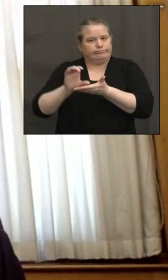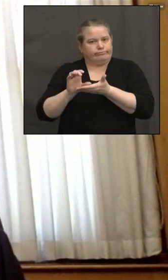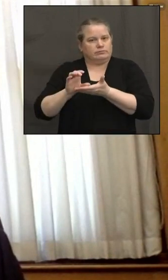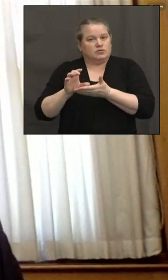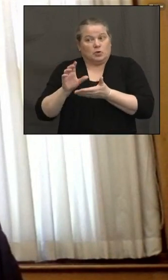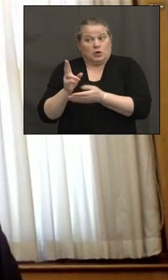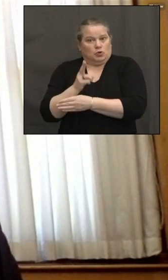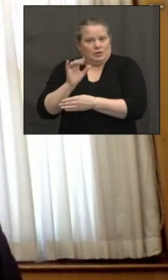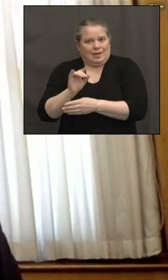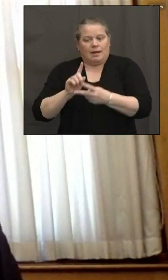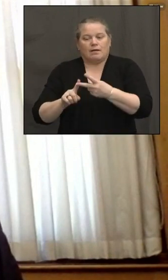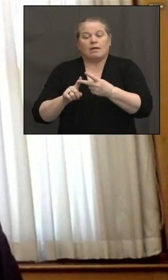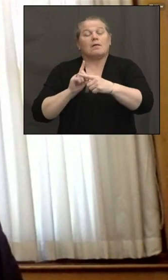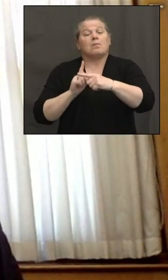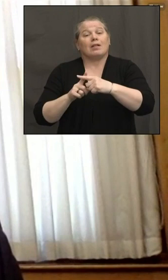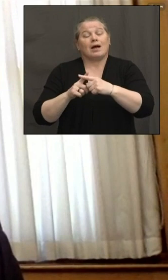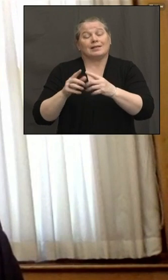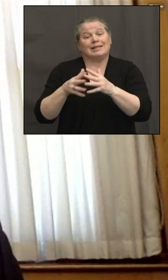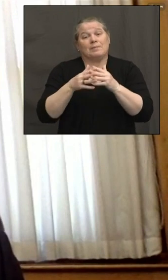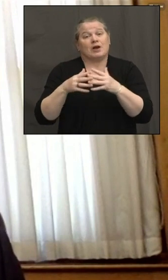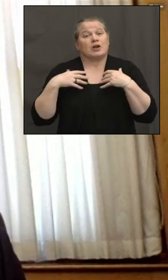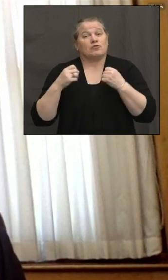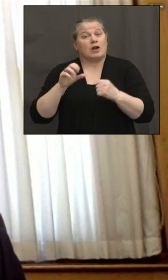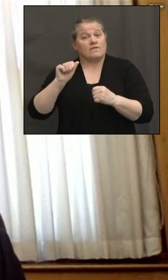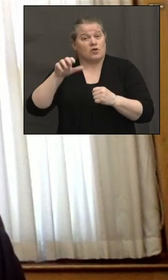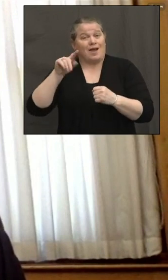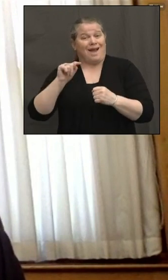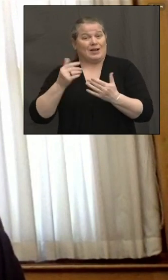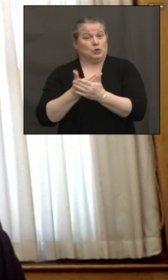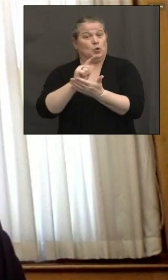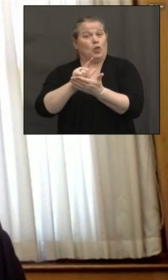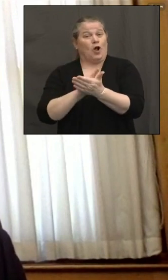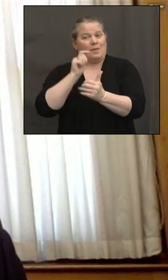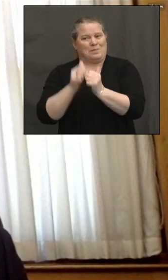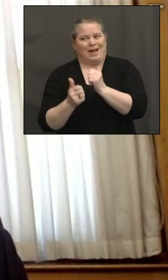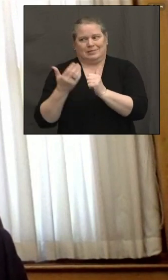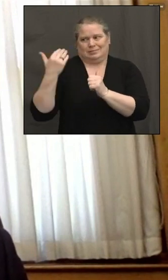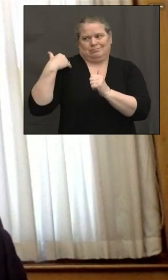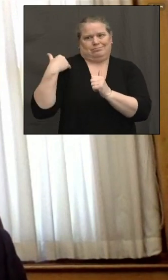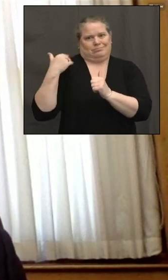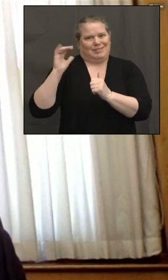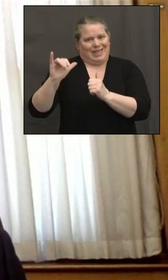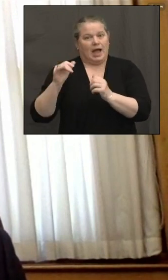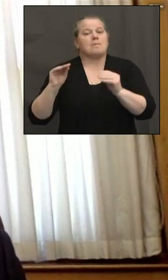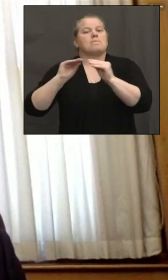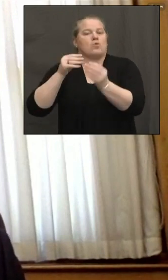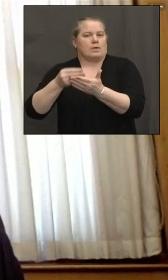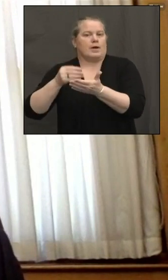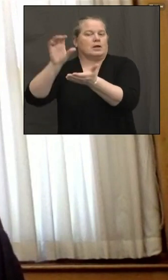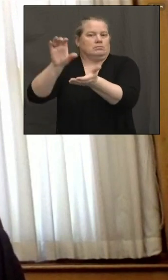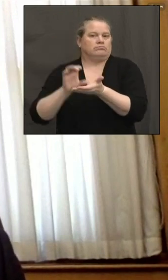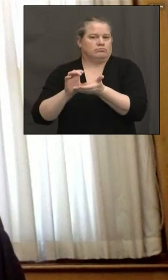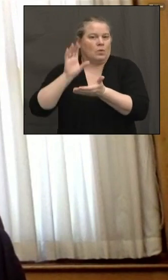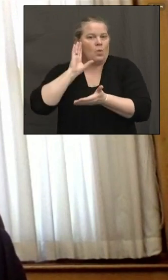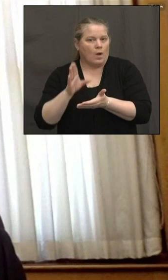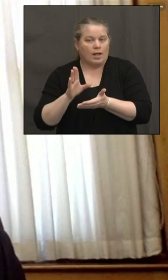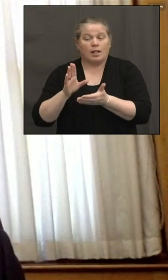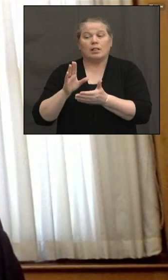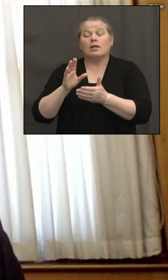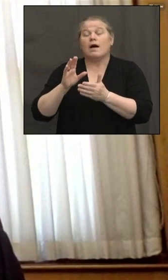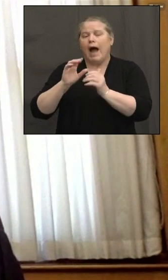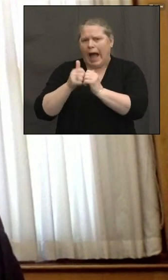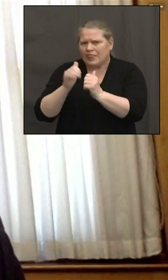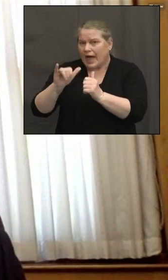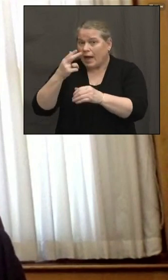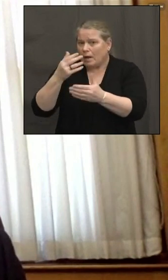Recovery Plan Act, which passed recently, that we're awaiting more guidance on how we can utilize. But we're not letting that